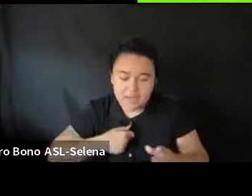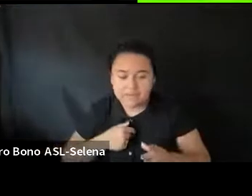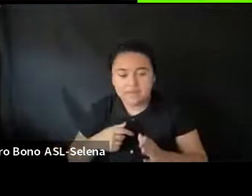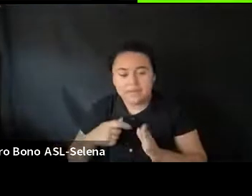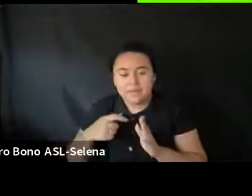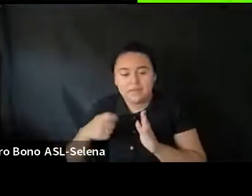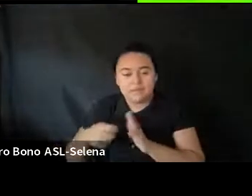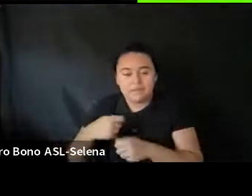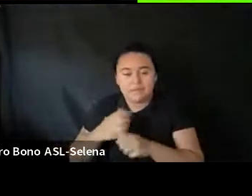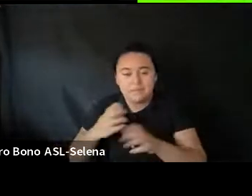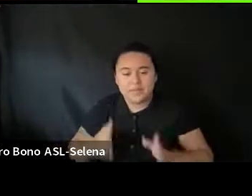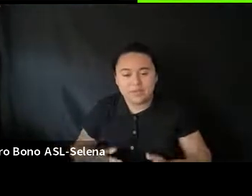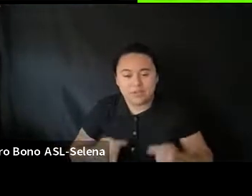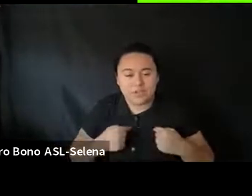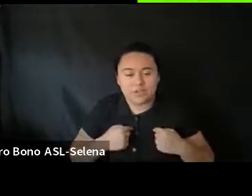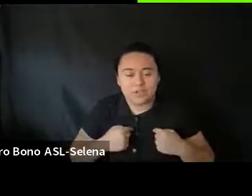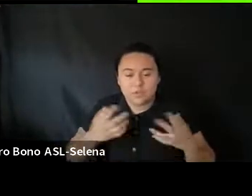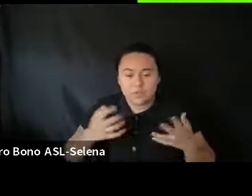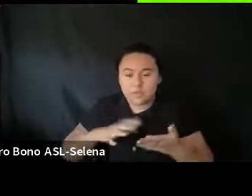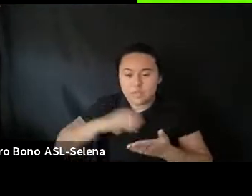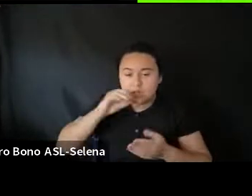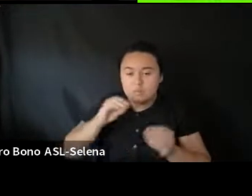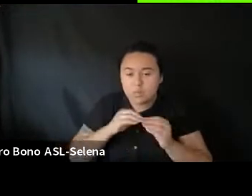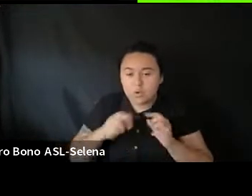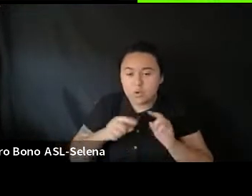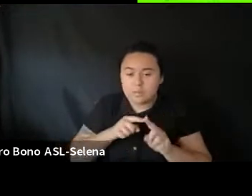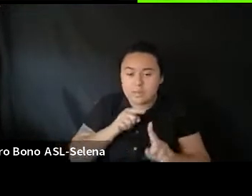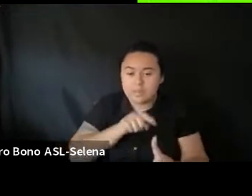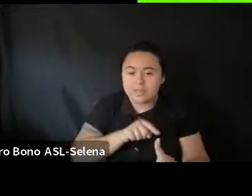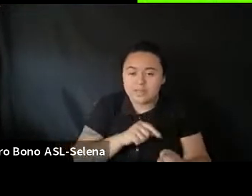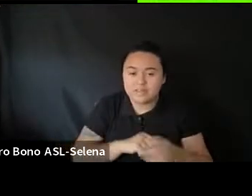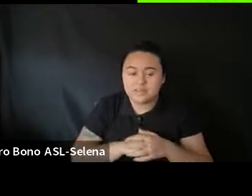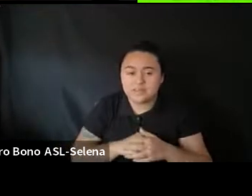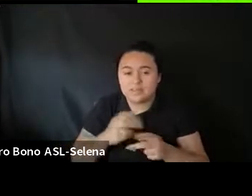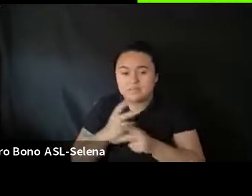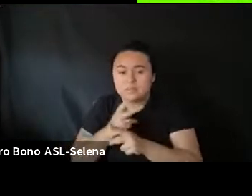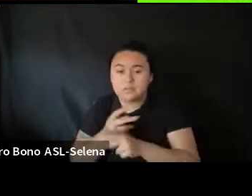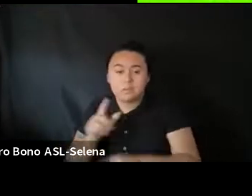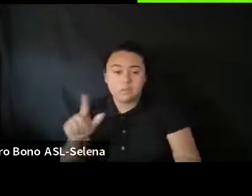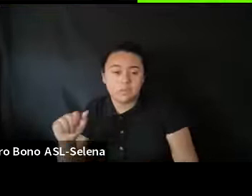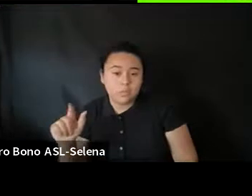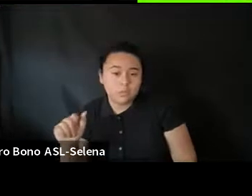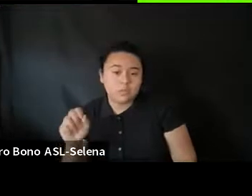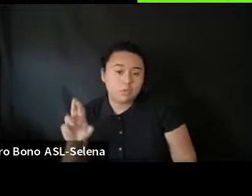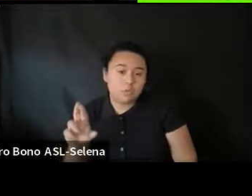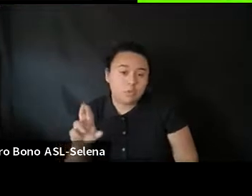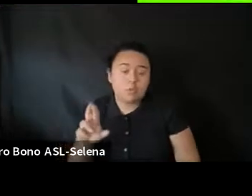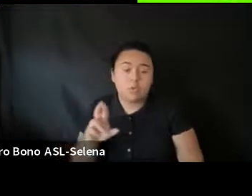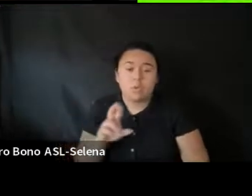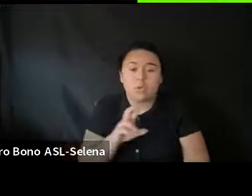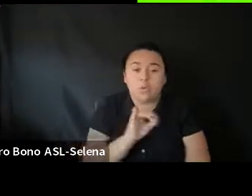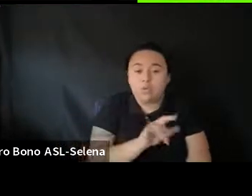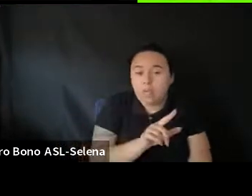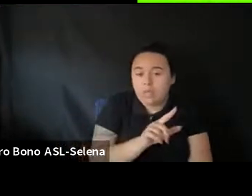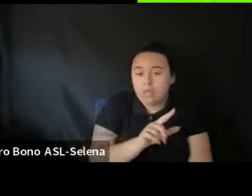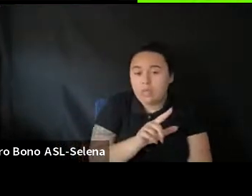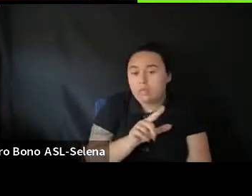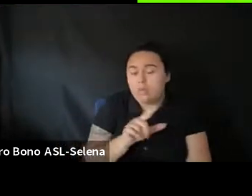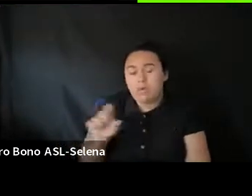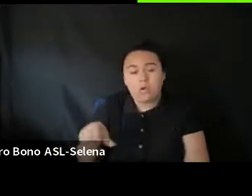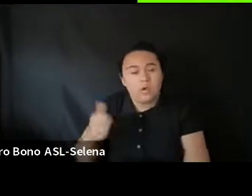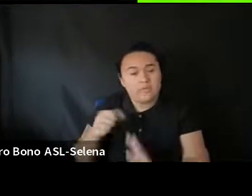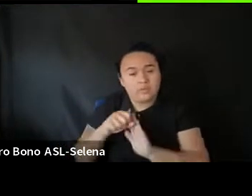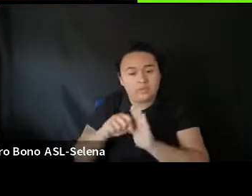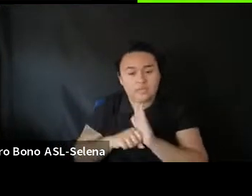I want to learn more about this. I want to figure out if Louisiana or Illinois or some other